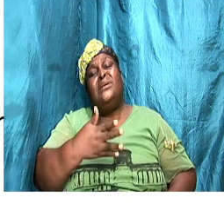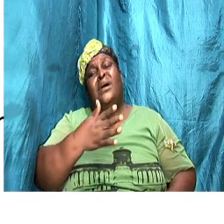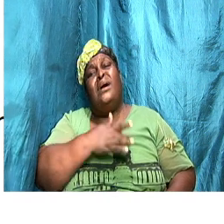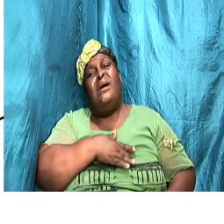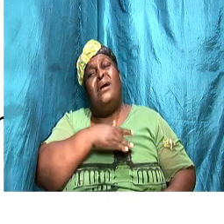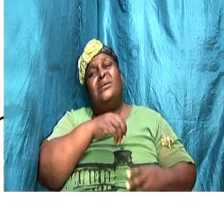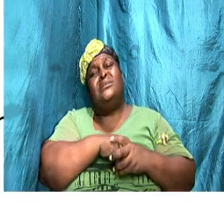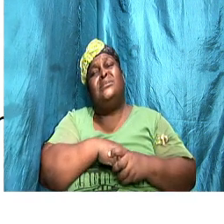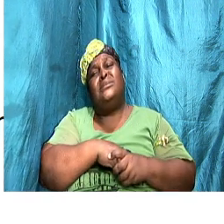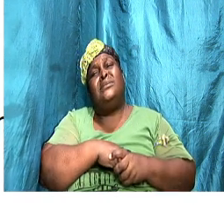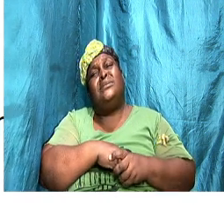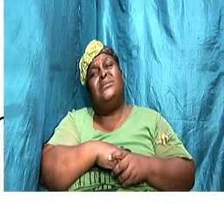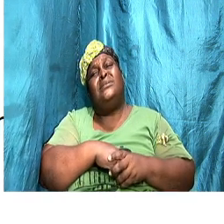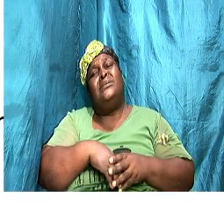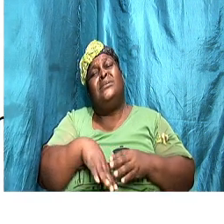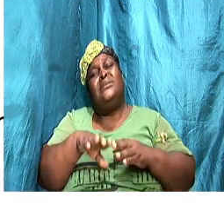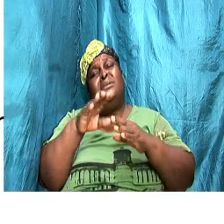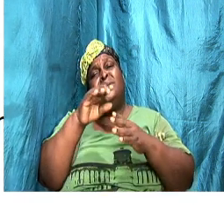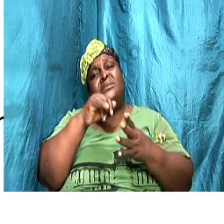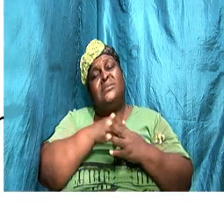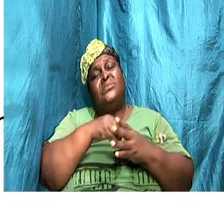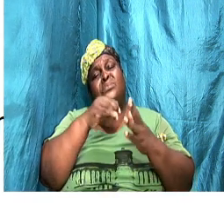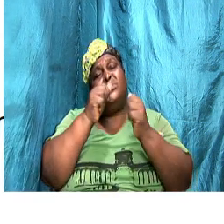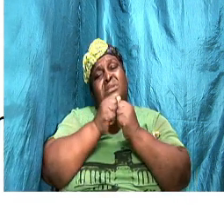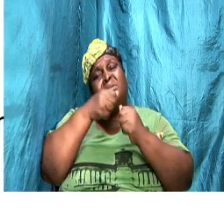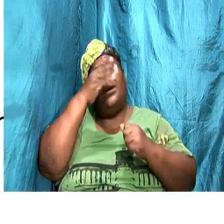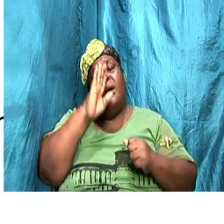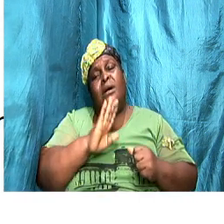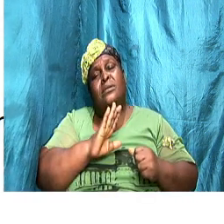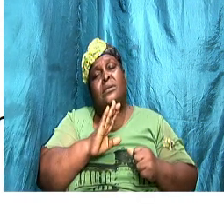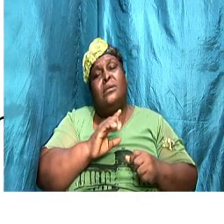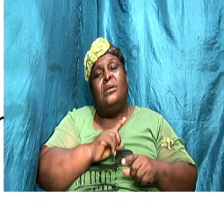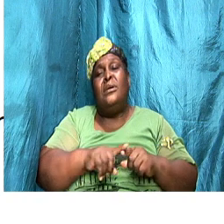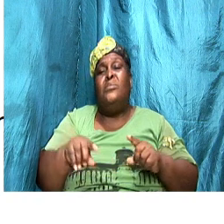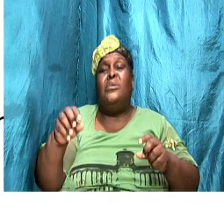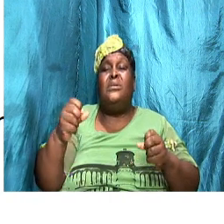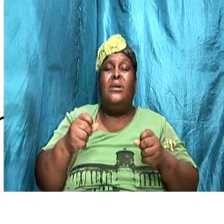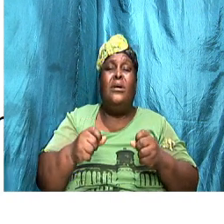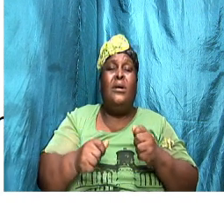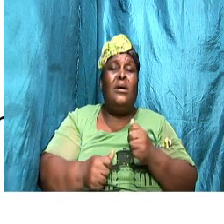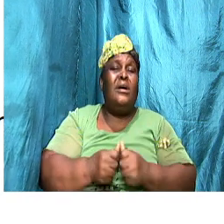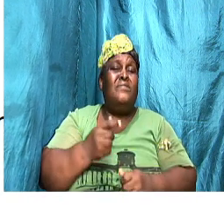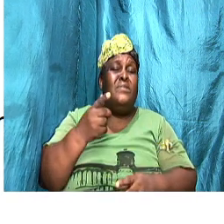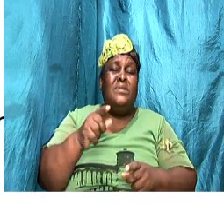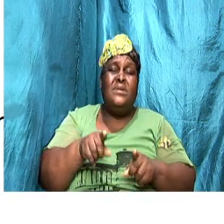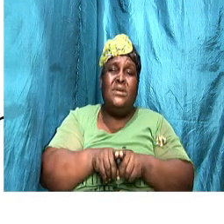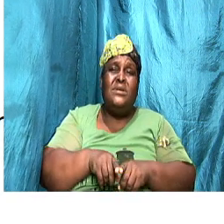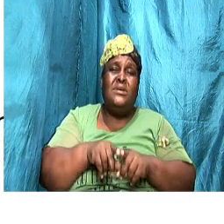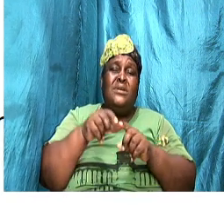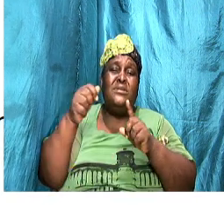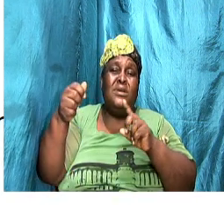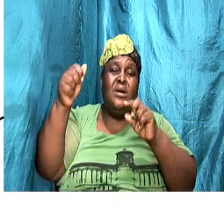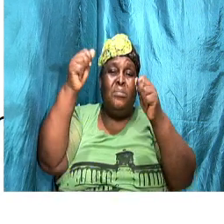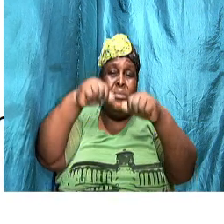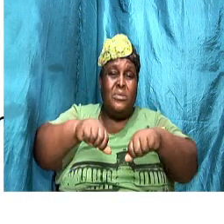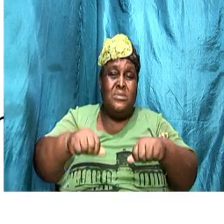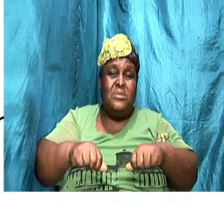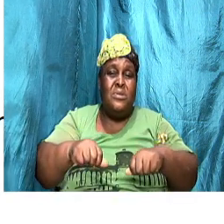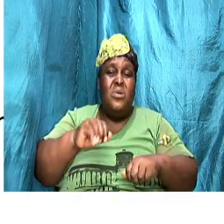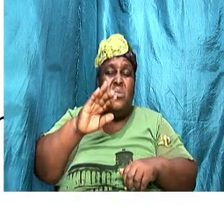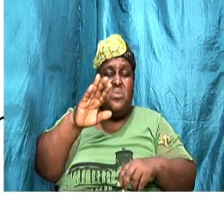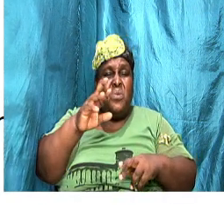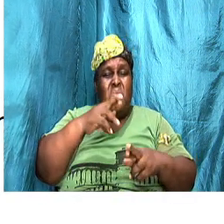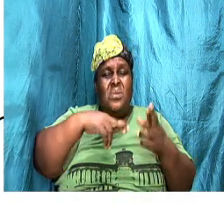but as much as often as possible make sure that our relationship with God is at the place